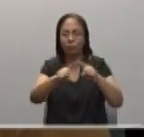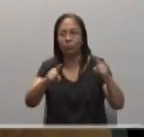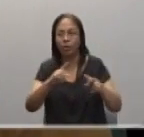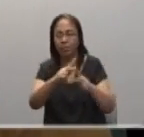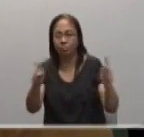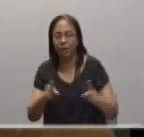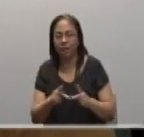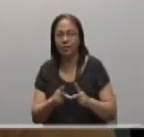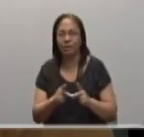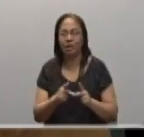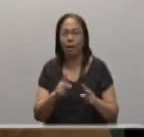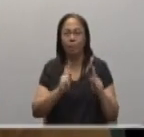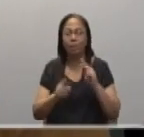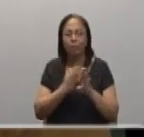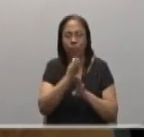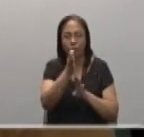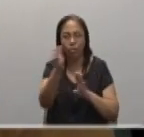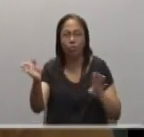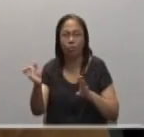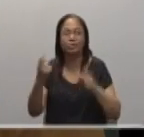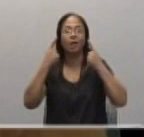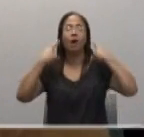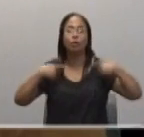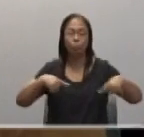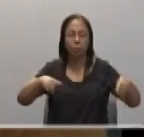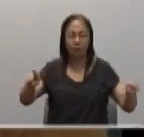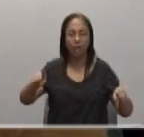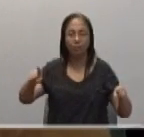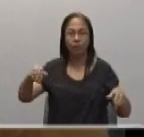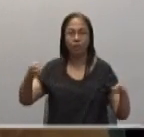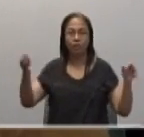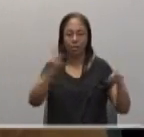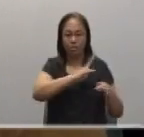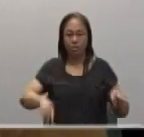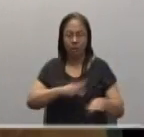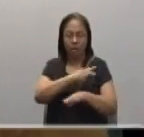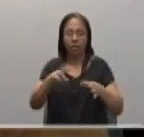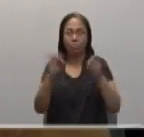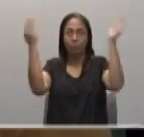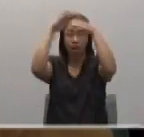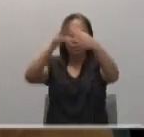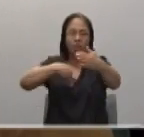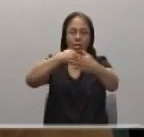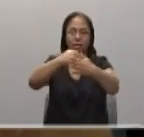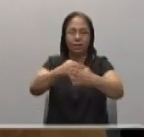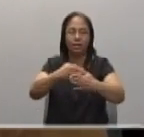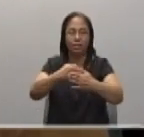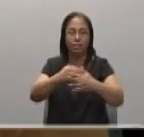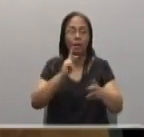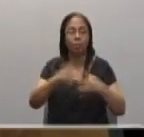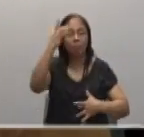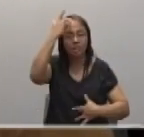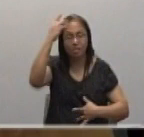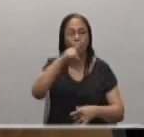And as you go, proclaim that the kingdom of heaven is close at hand. Cure the sick,